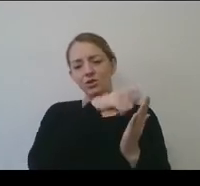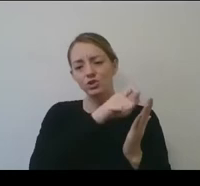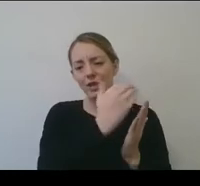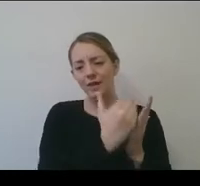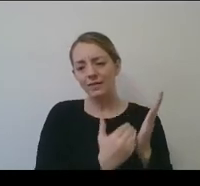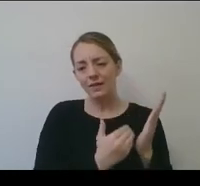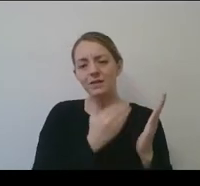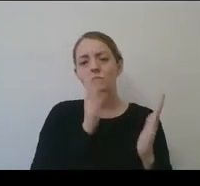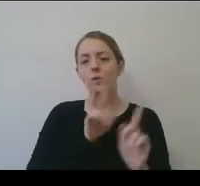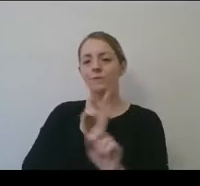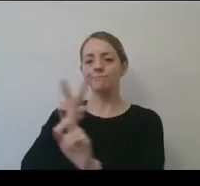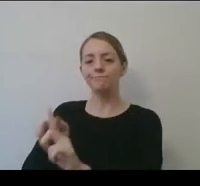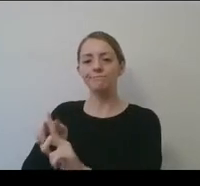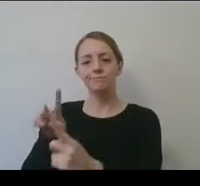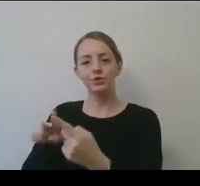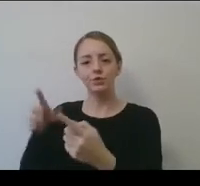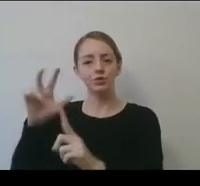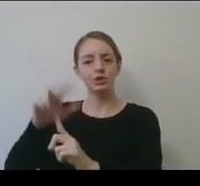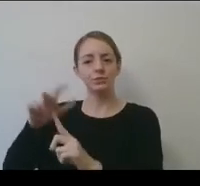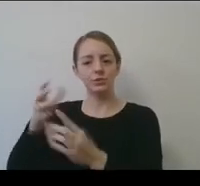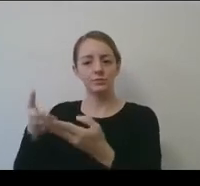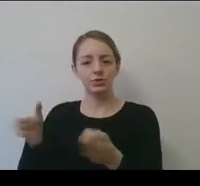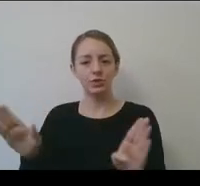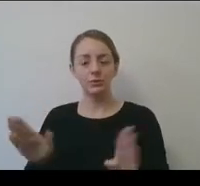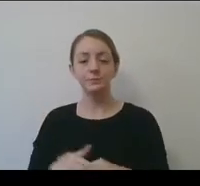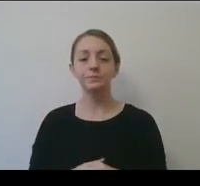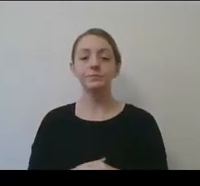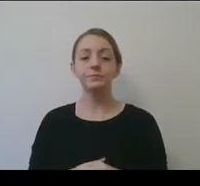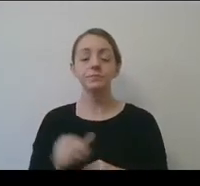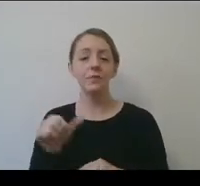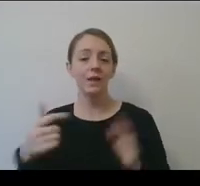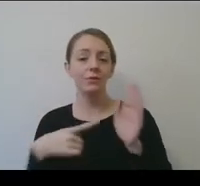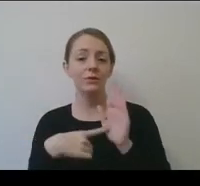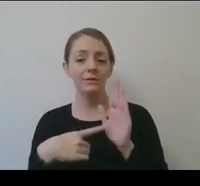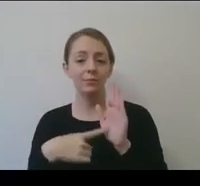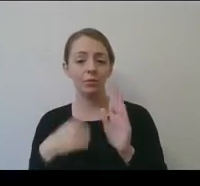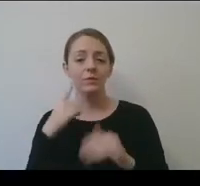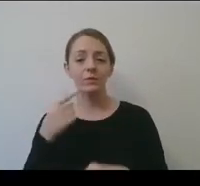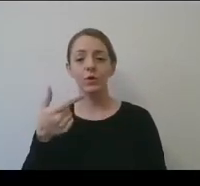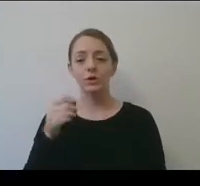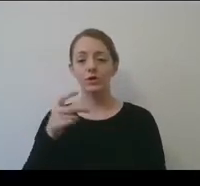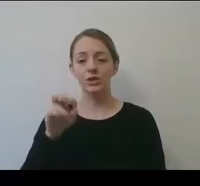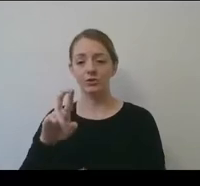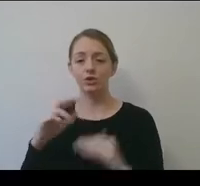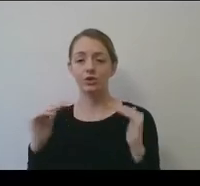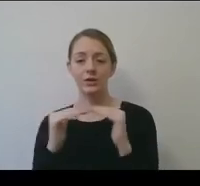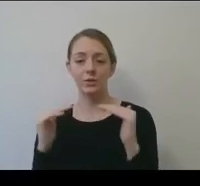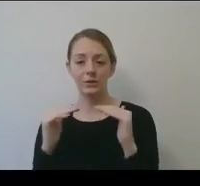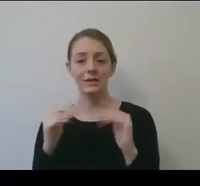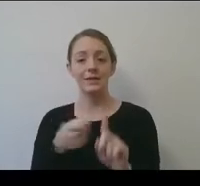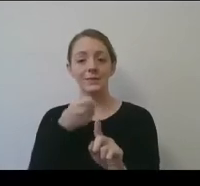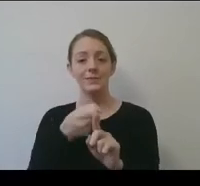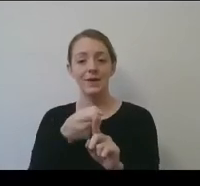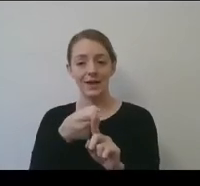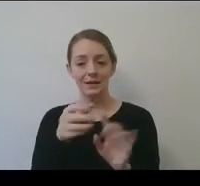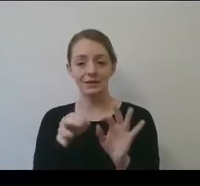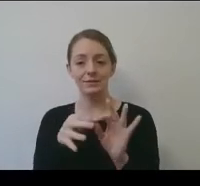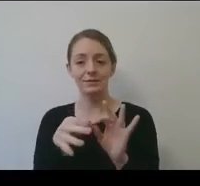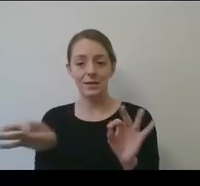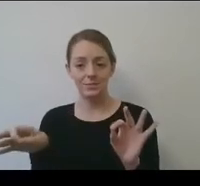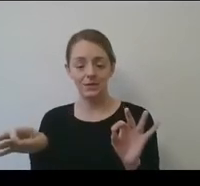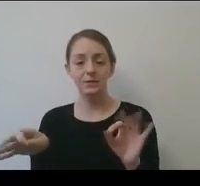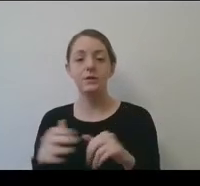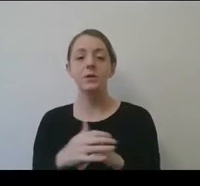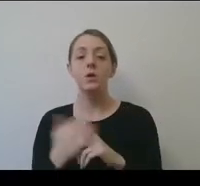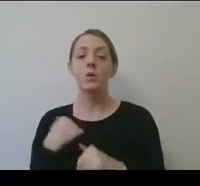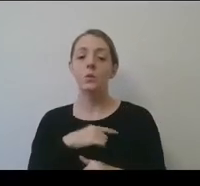more broadly. Another example I'll share related to the gender equity impact statement that I referenced is that we have developed a